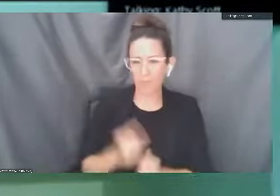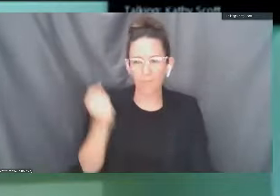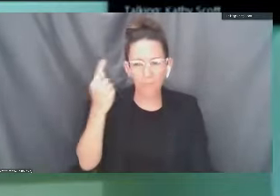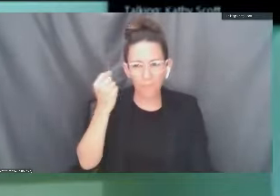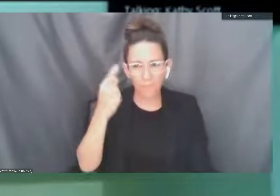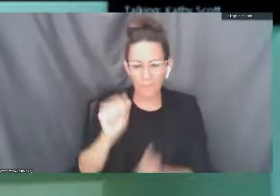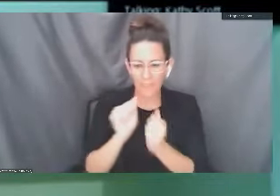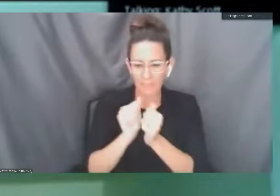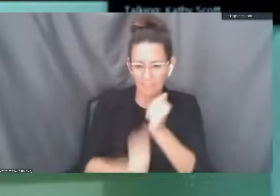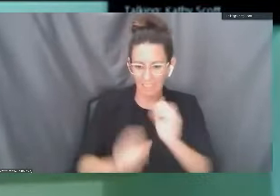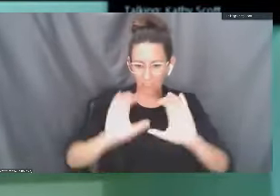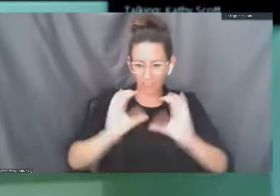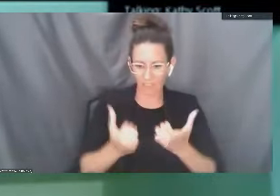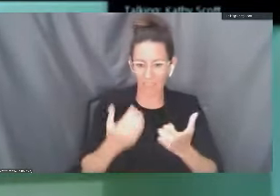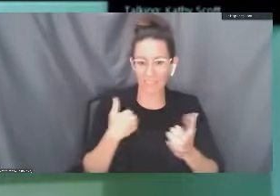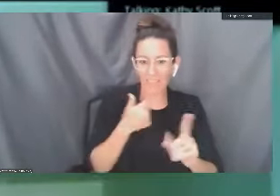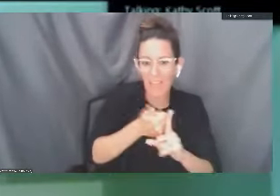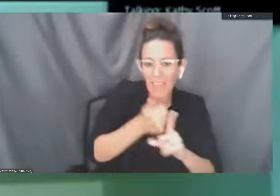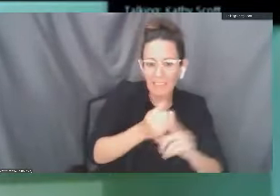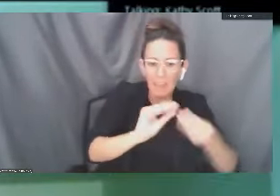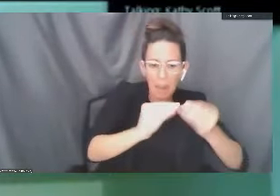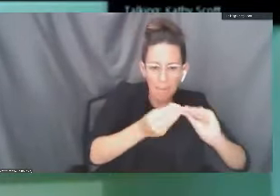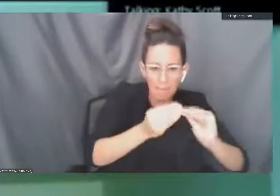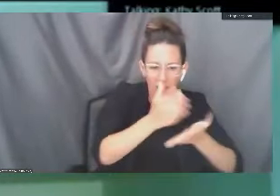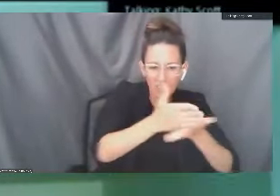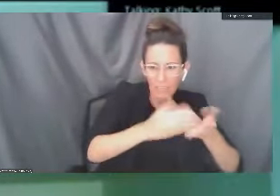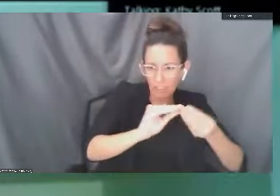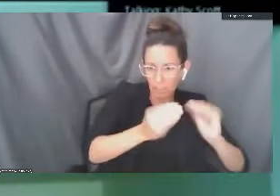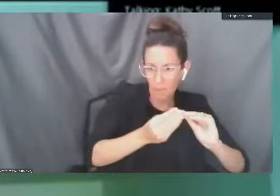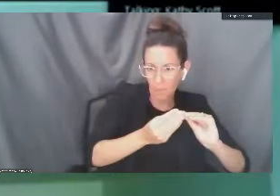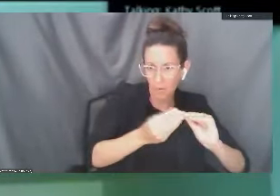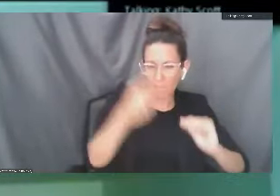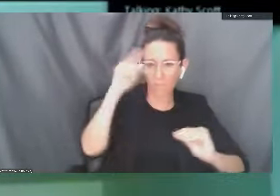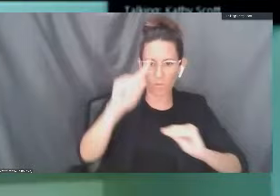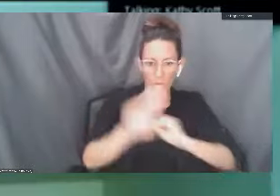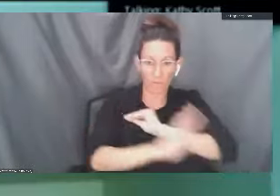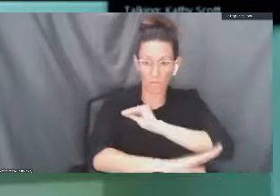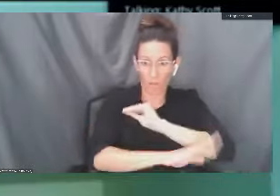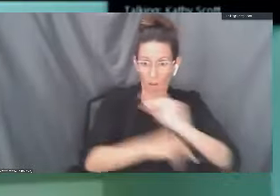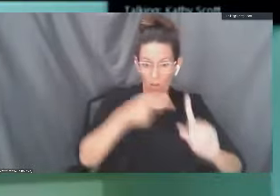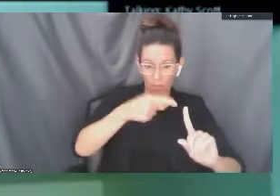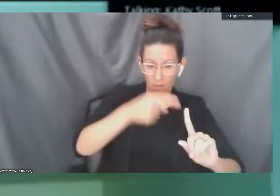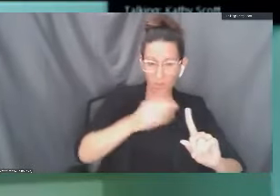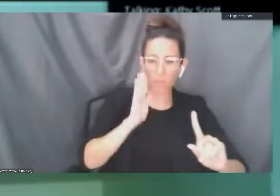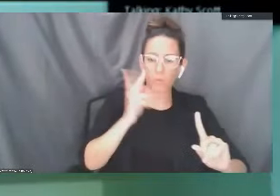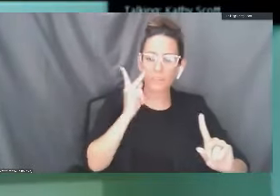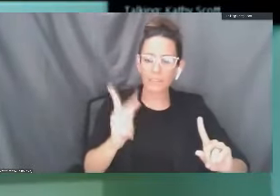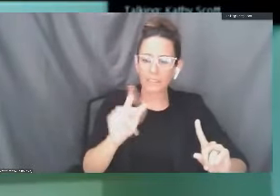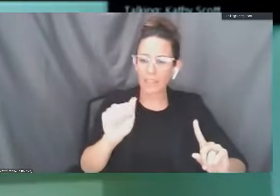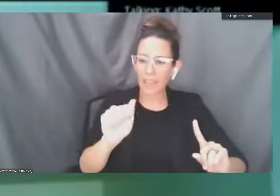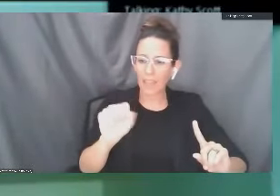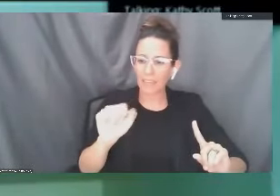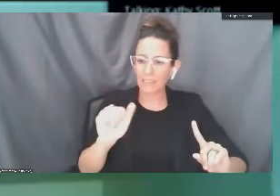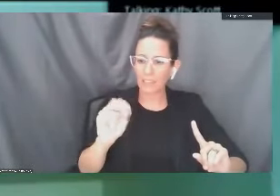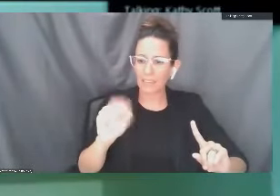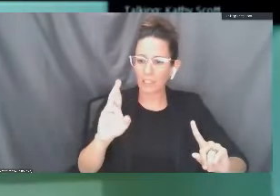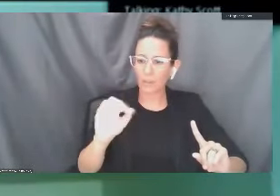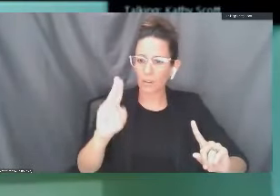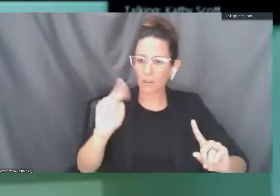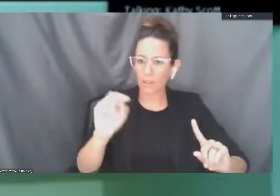class number. When you click on that class number for fall, you will be able to see if the class is going to be offered asynchronously,